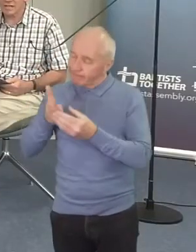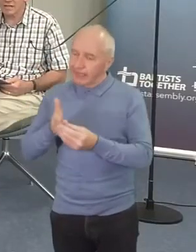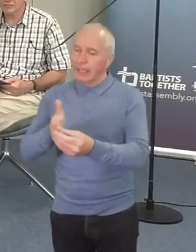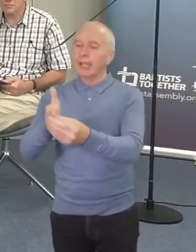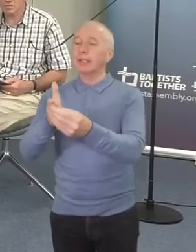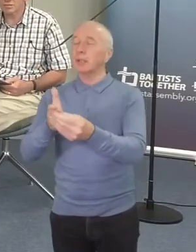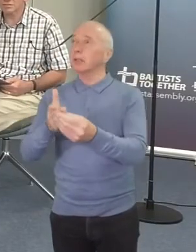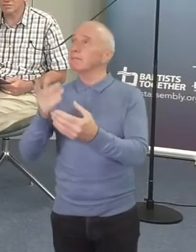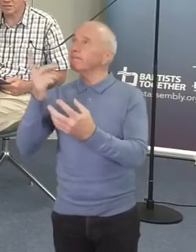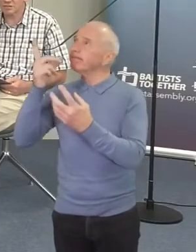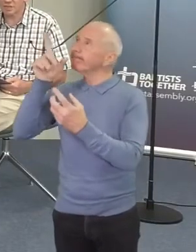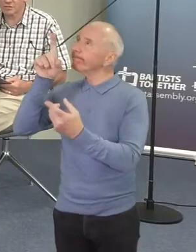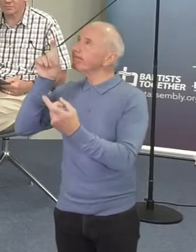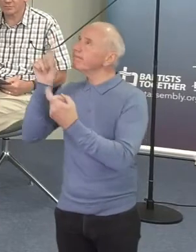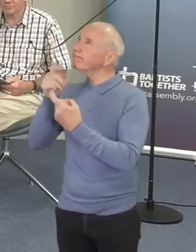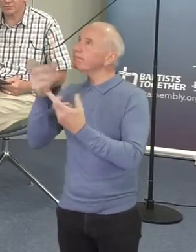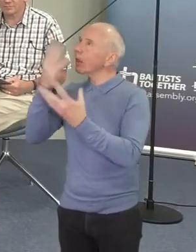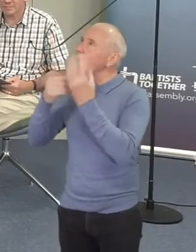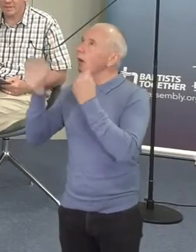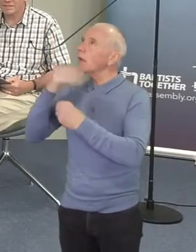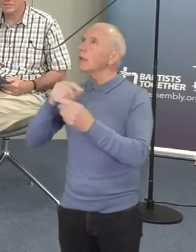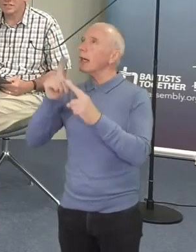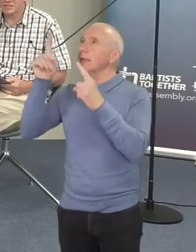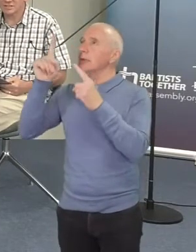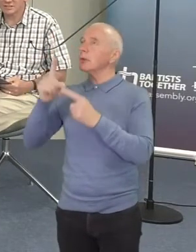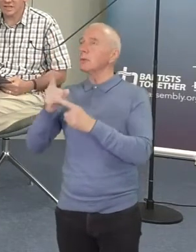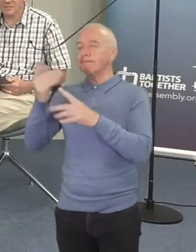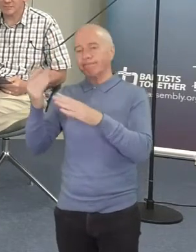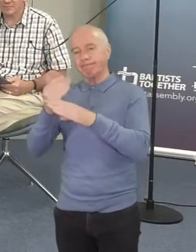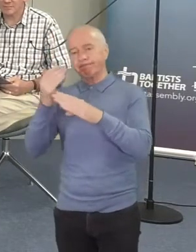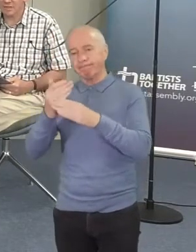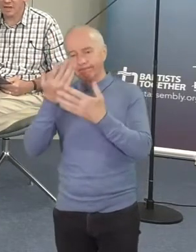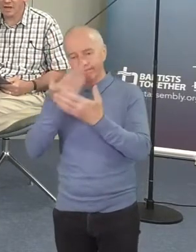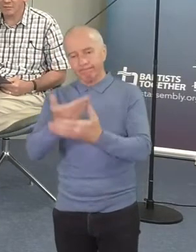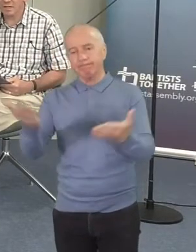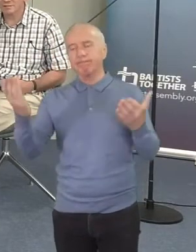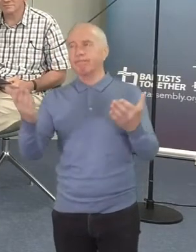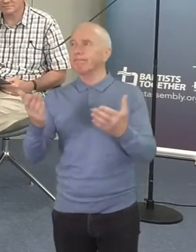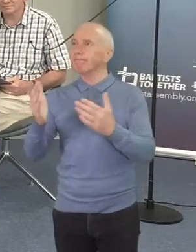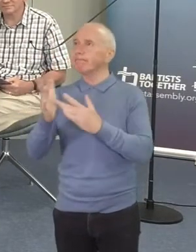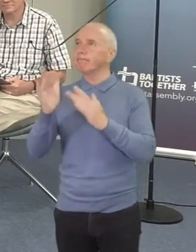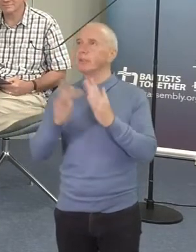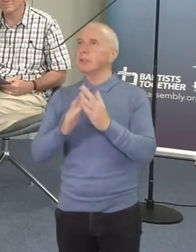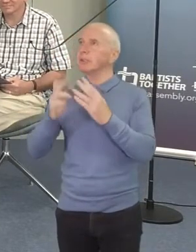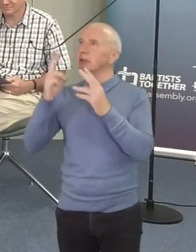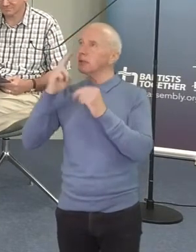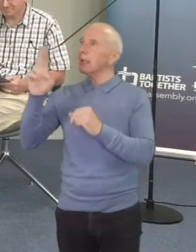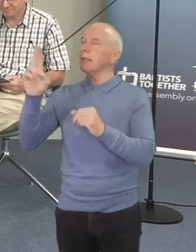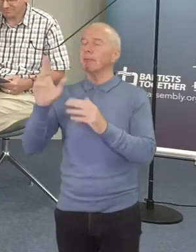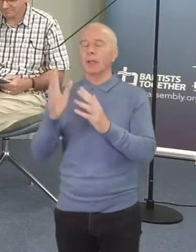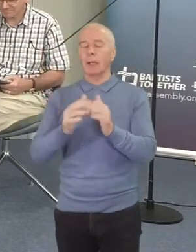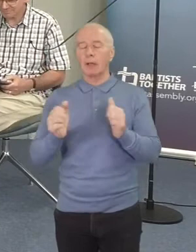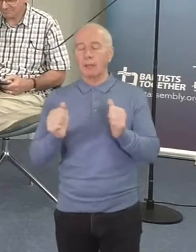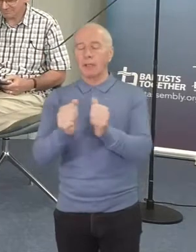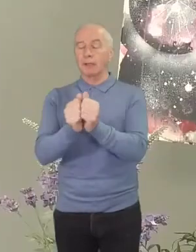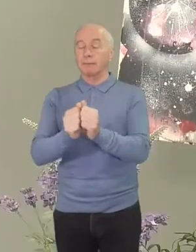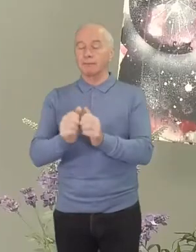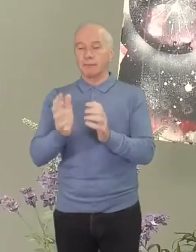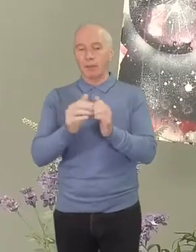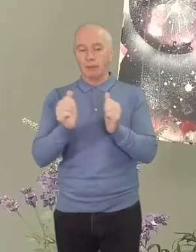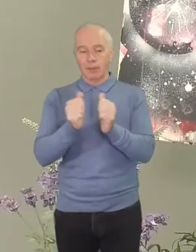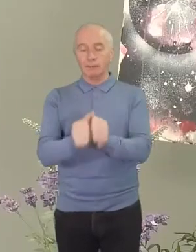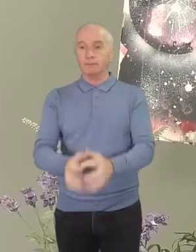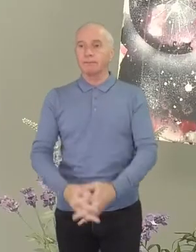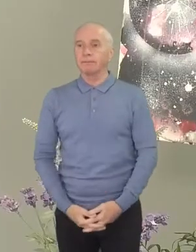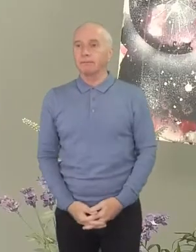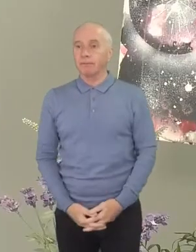learn, hear from you and to serve you. In Jesus' name. Amen. Amen. Well,